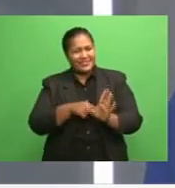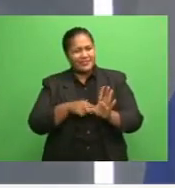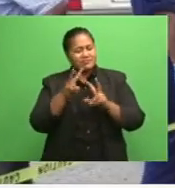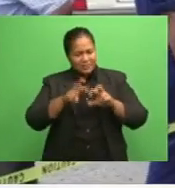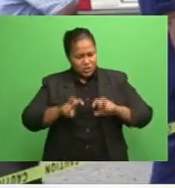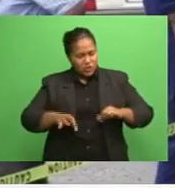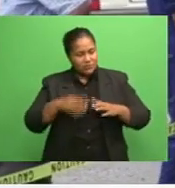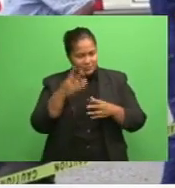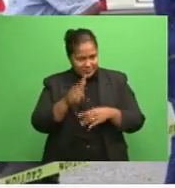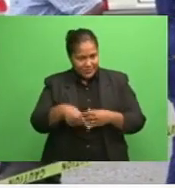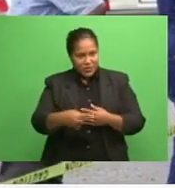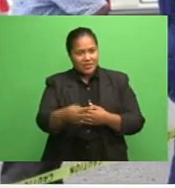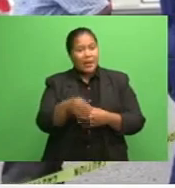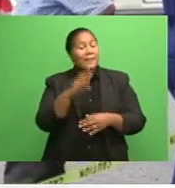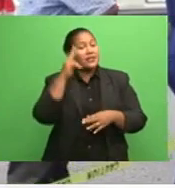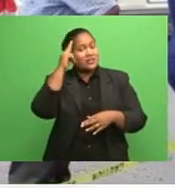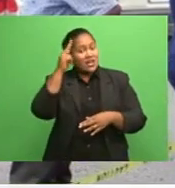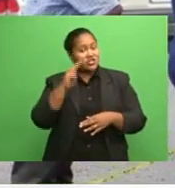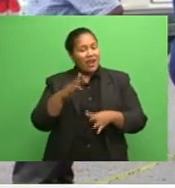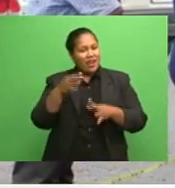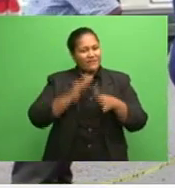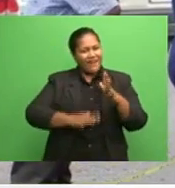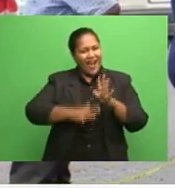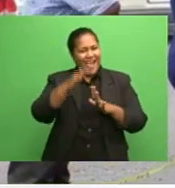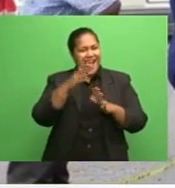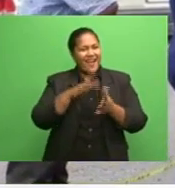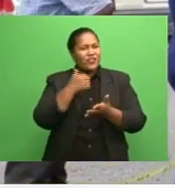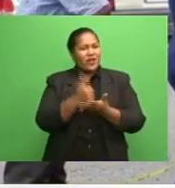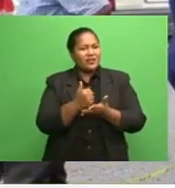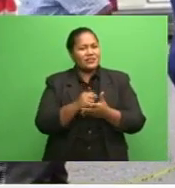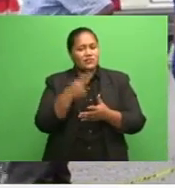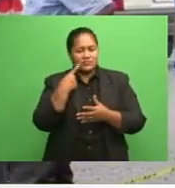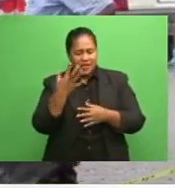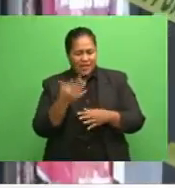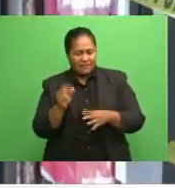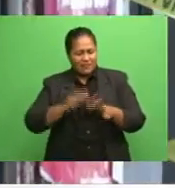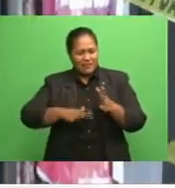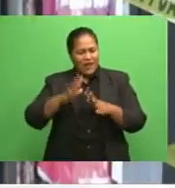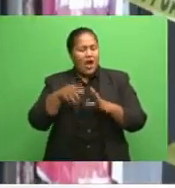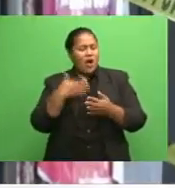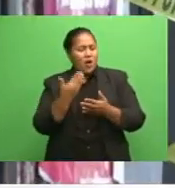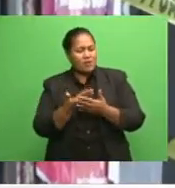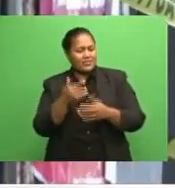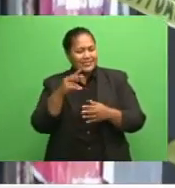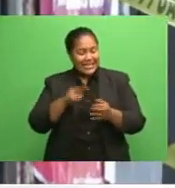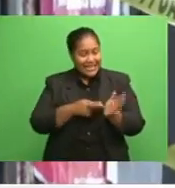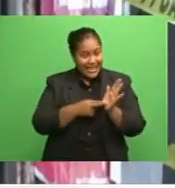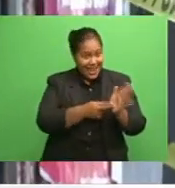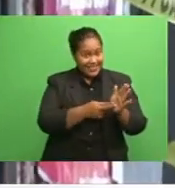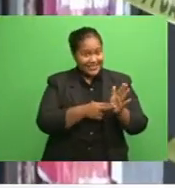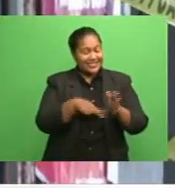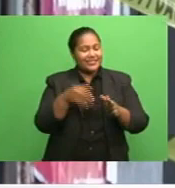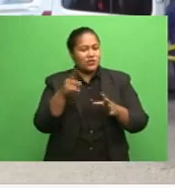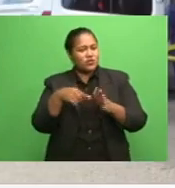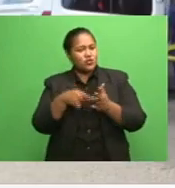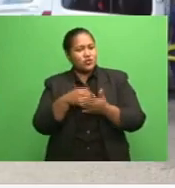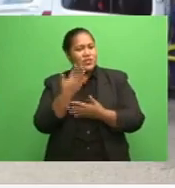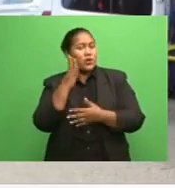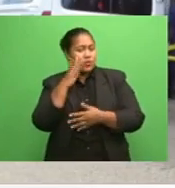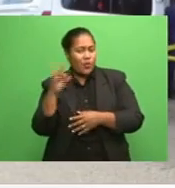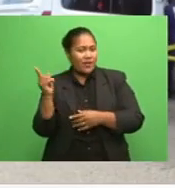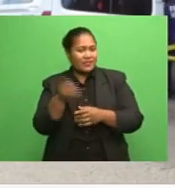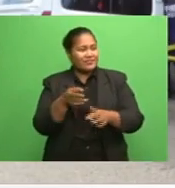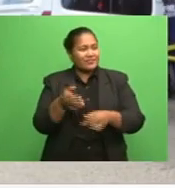The National Fire Authority was alerted to a fire in Lamy town around 9 p.m. Tuesday. And when firefighters arrived at the scene,